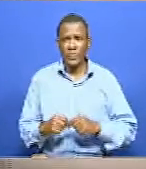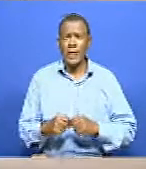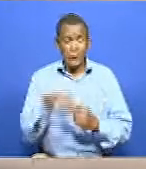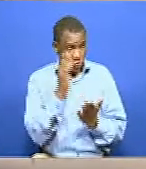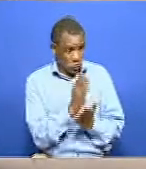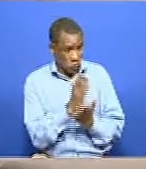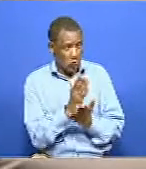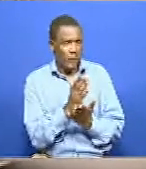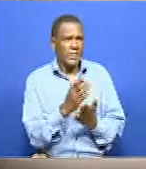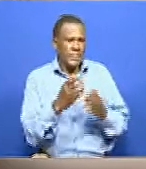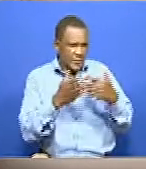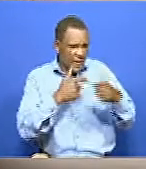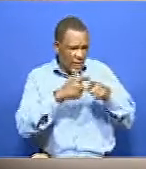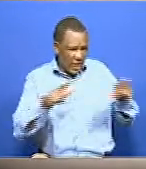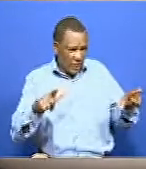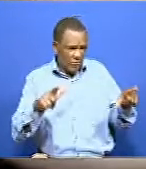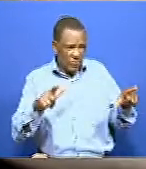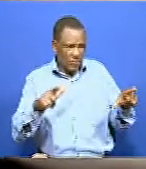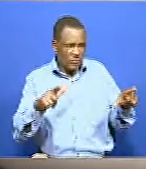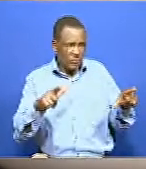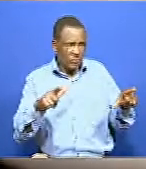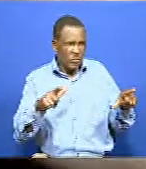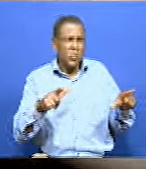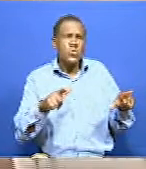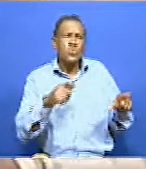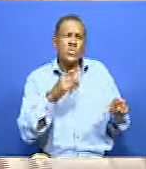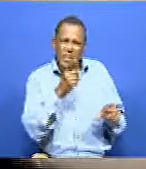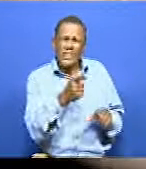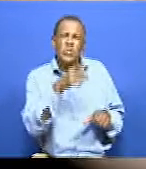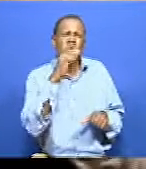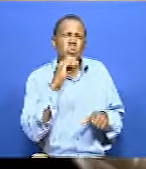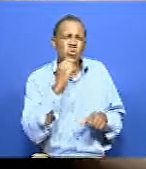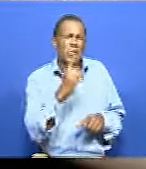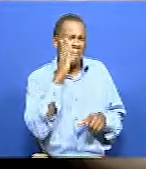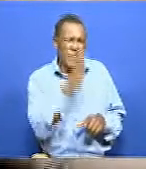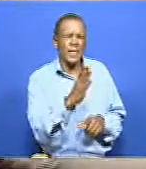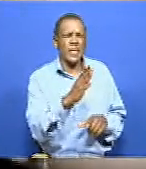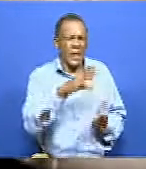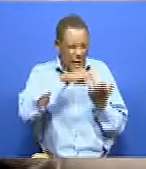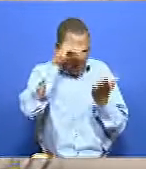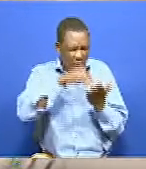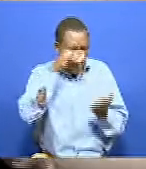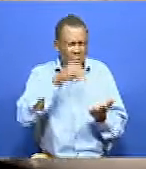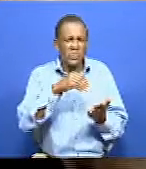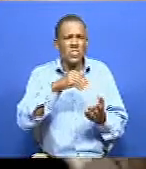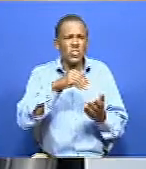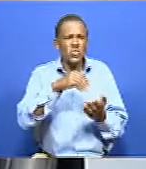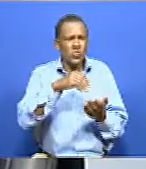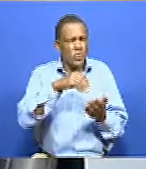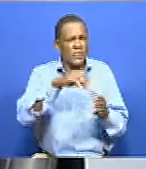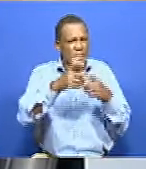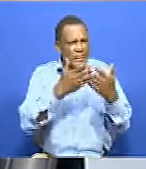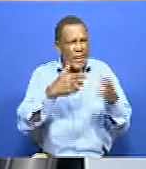actually, sign language should be a language that is taught even, not just by teachers, to teachers, but to